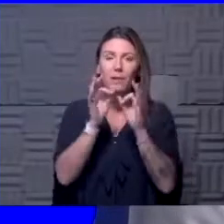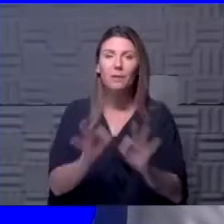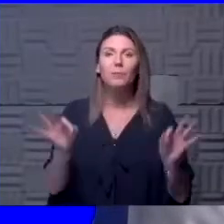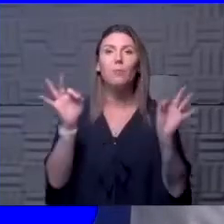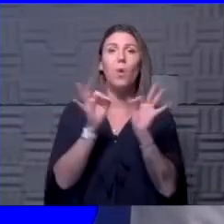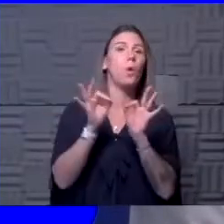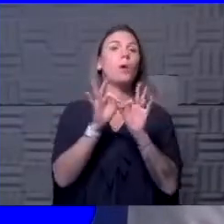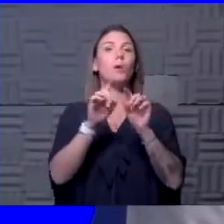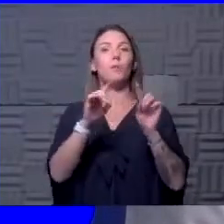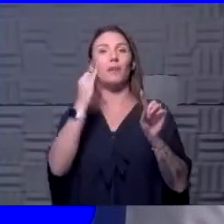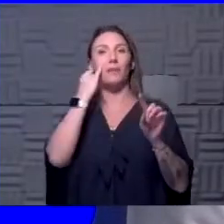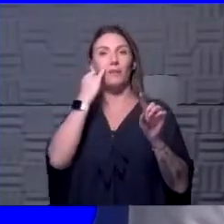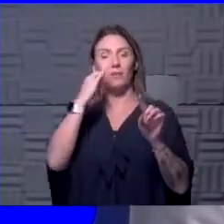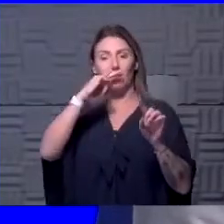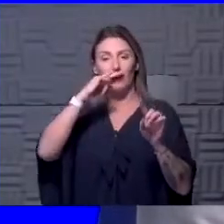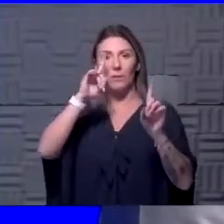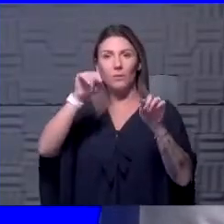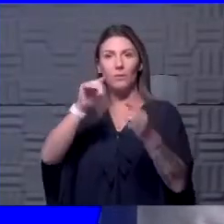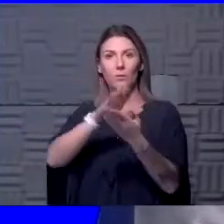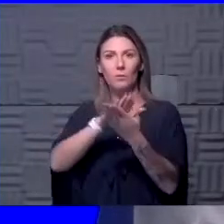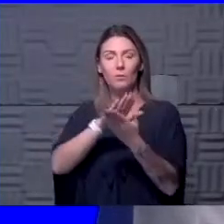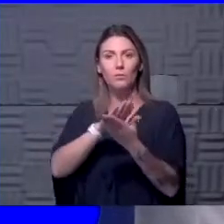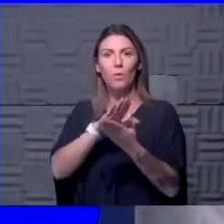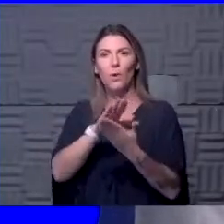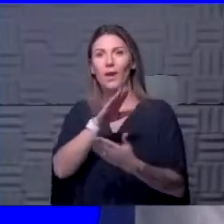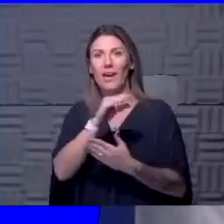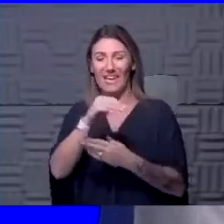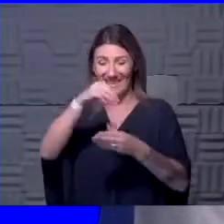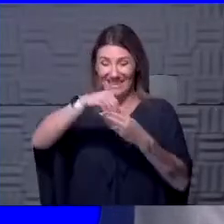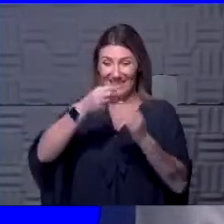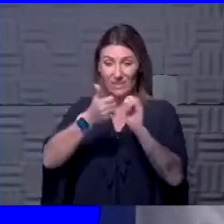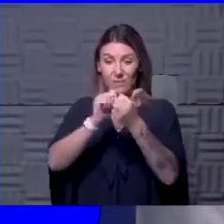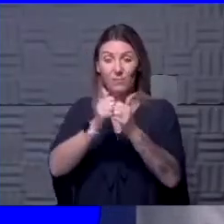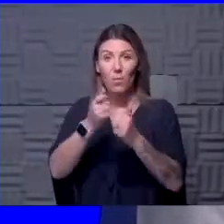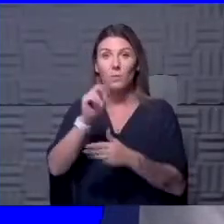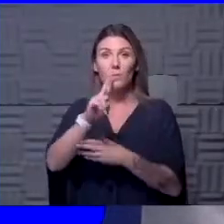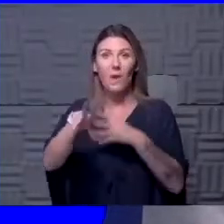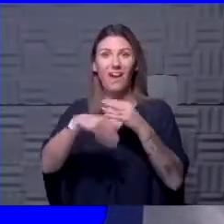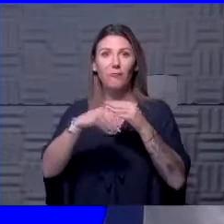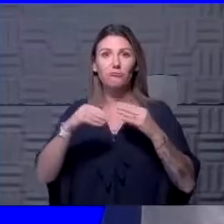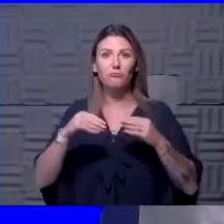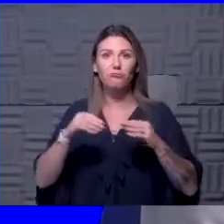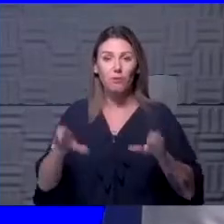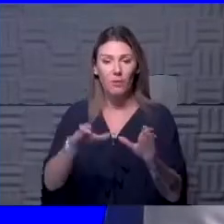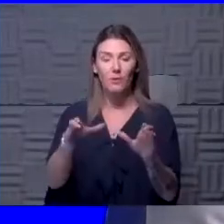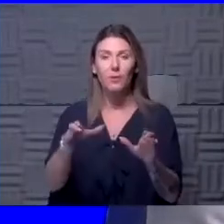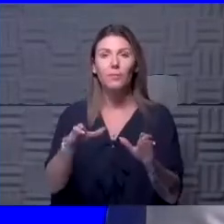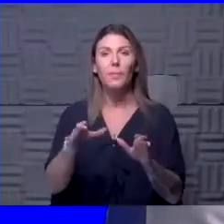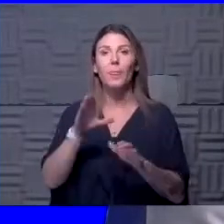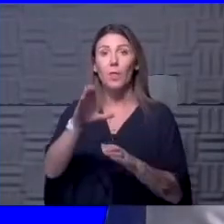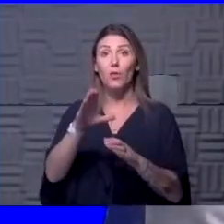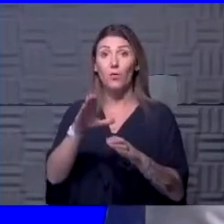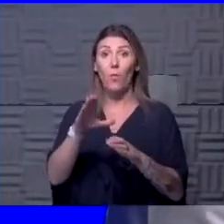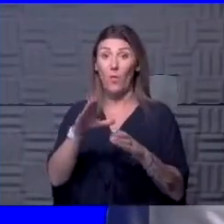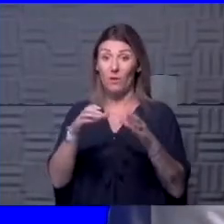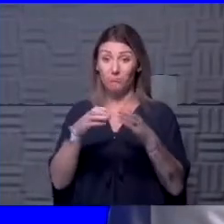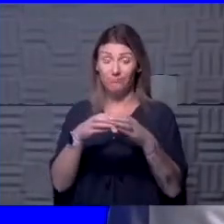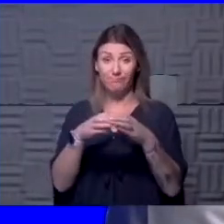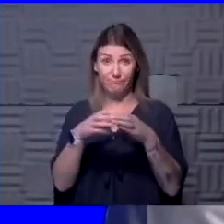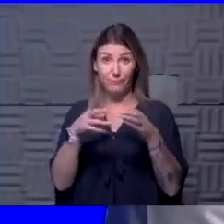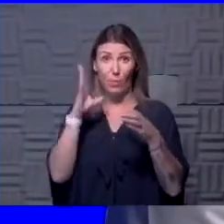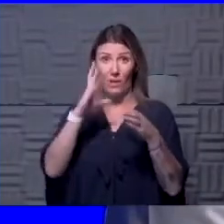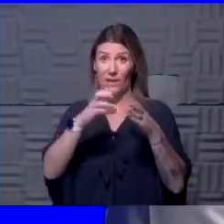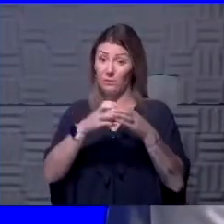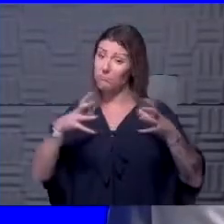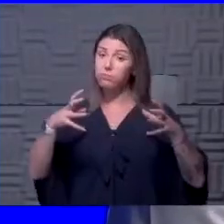But if the children do go to school or if they are in those sports or in those extracurricular activities, your bubble will be expanded because